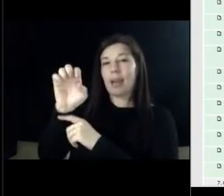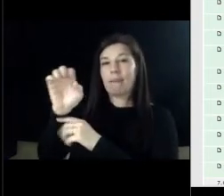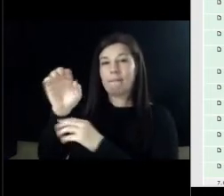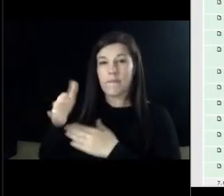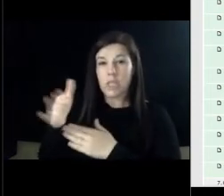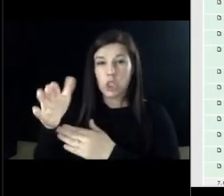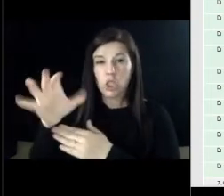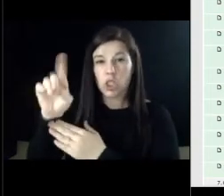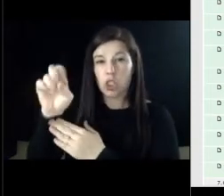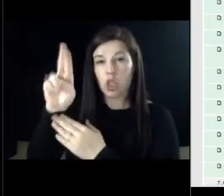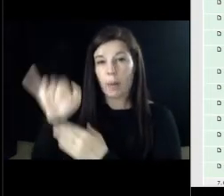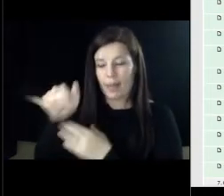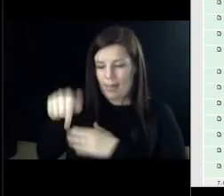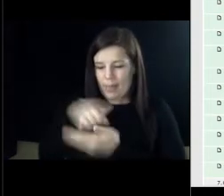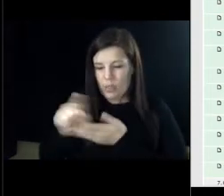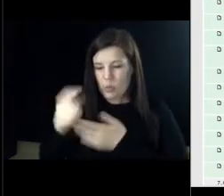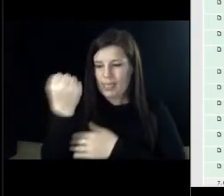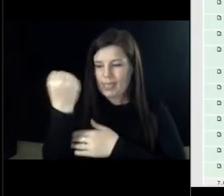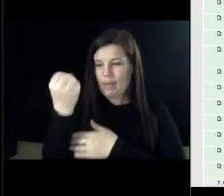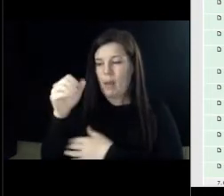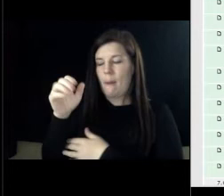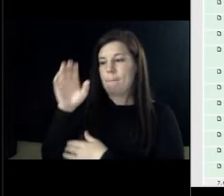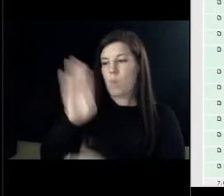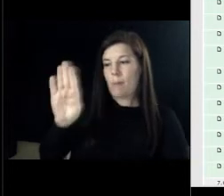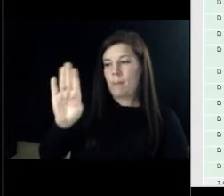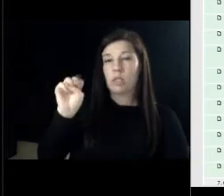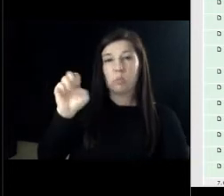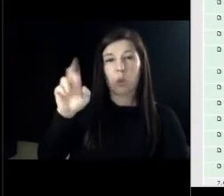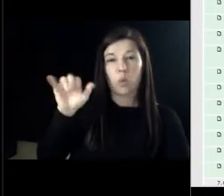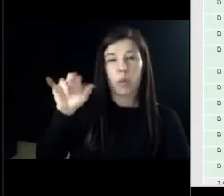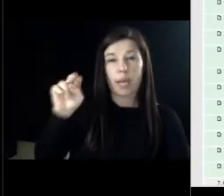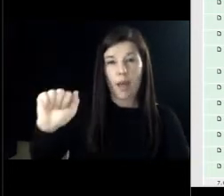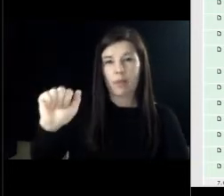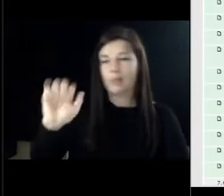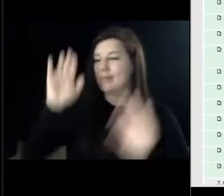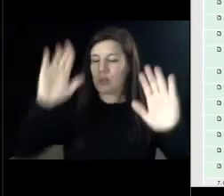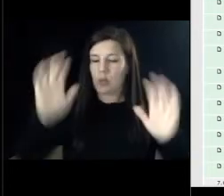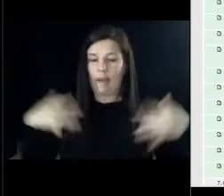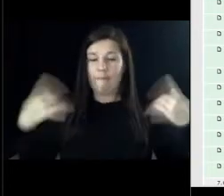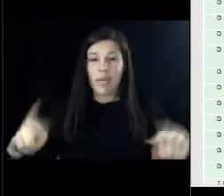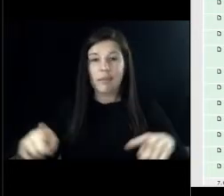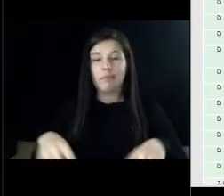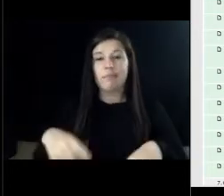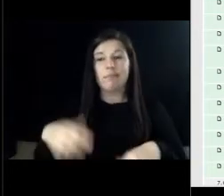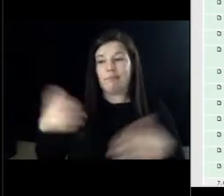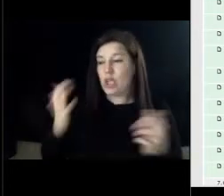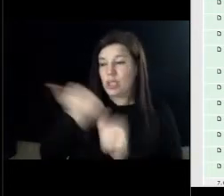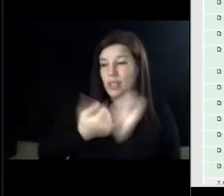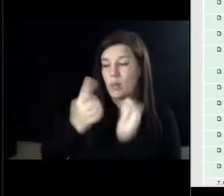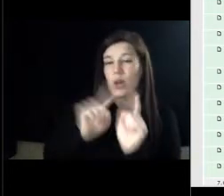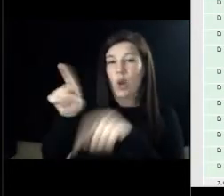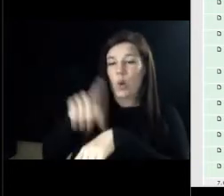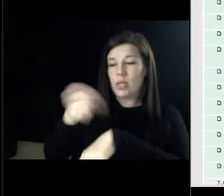at the uh boyton marina uh it's a great event i encourage everyone to go 12 to 4 p.m excellent